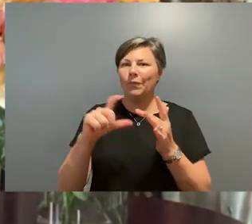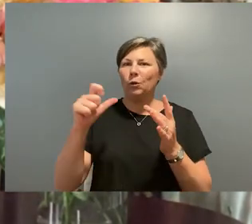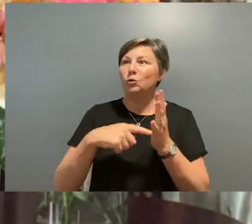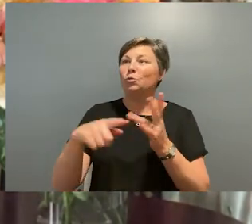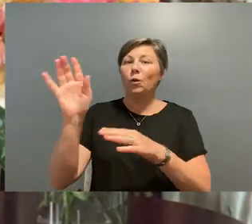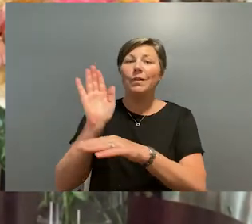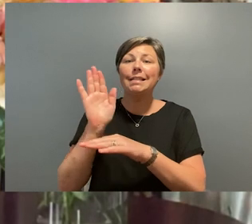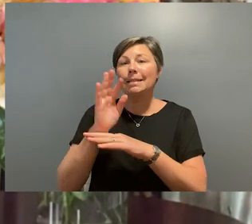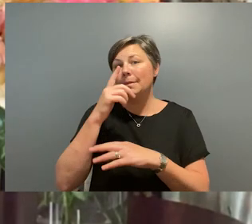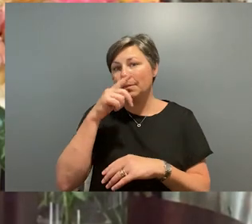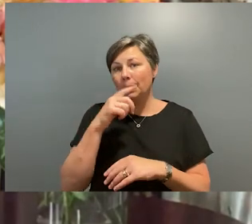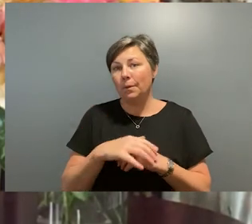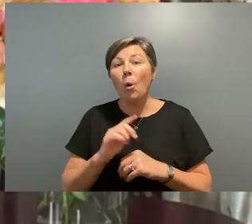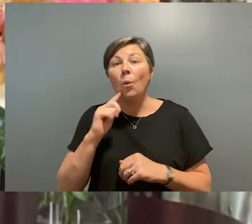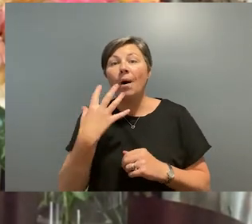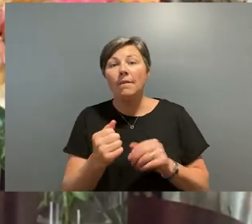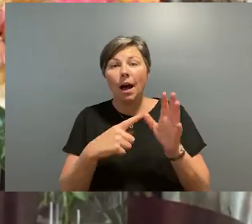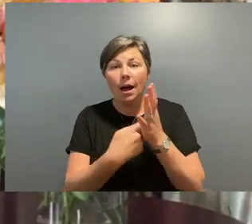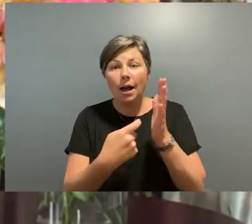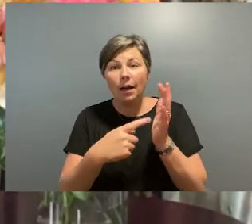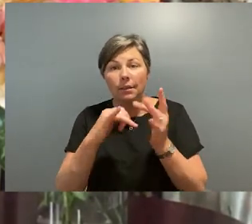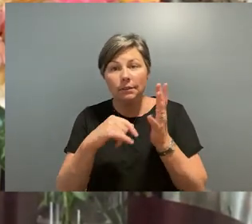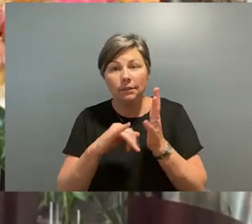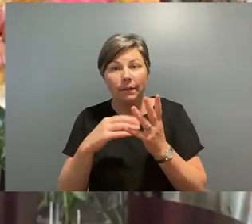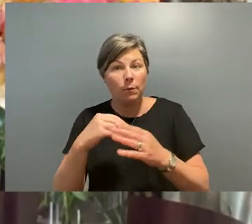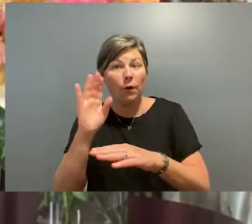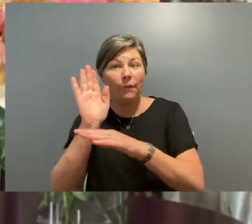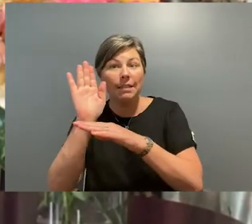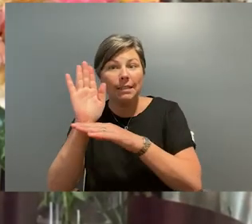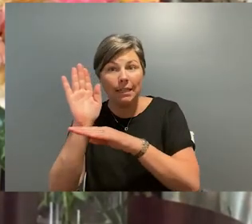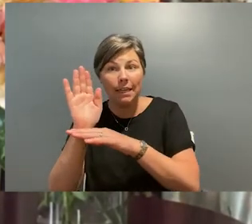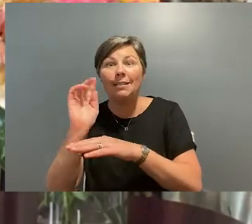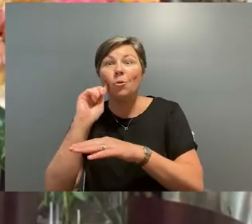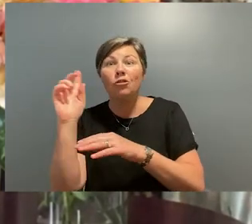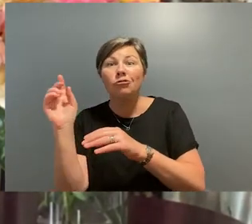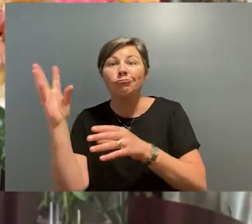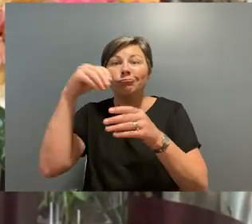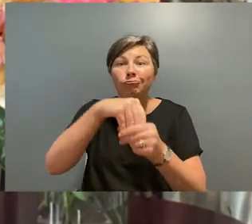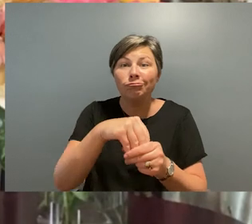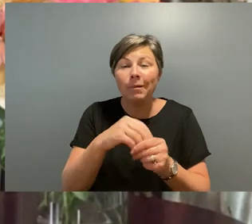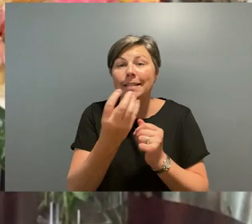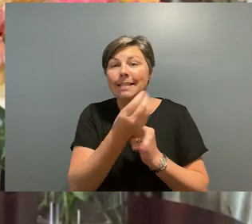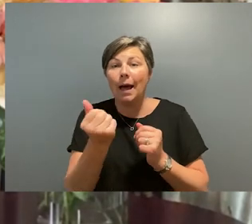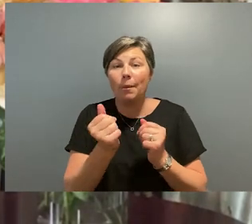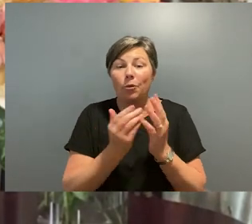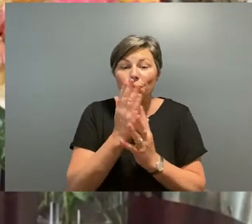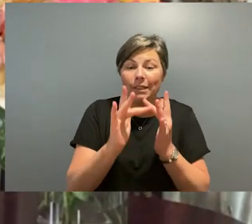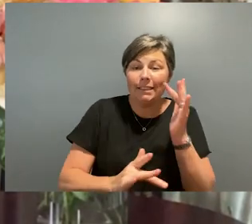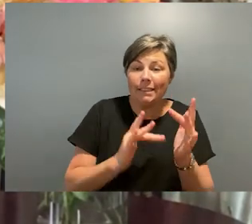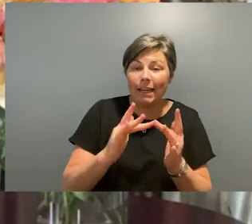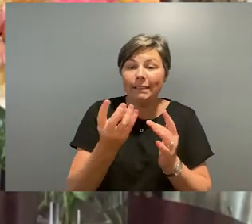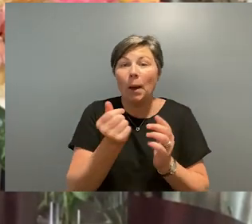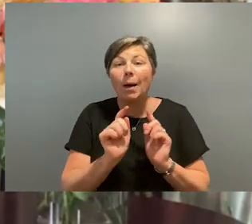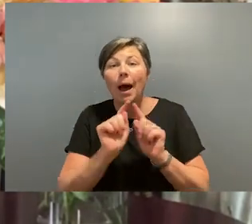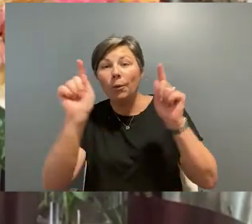Artists from all over the world will participate. Some of the program will be online, some events indoors, others